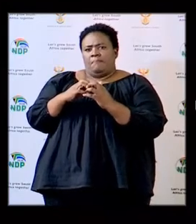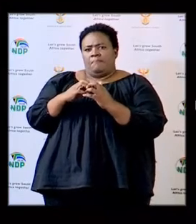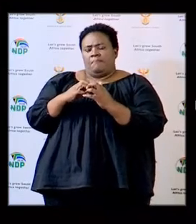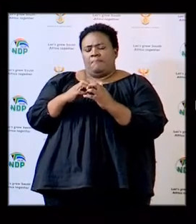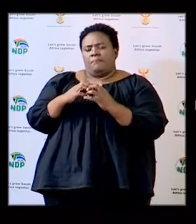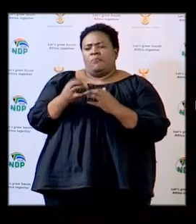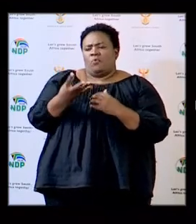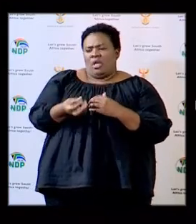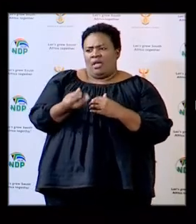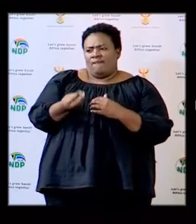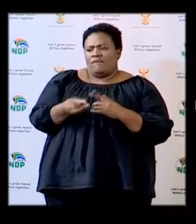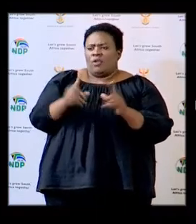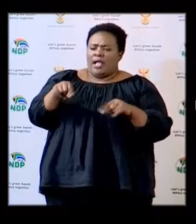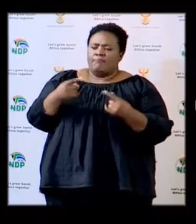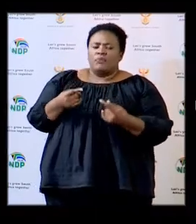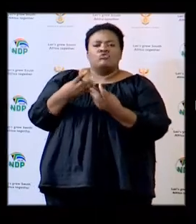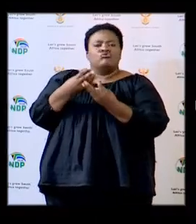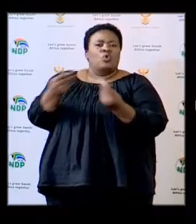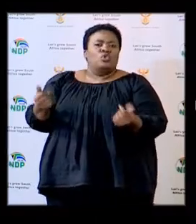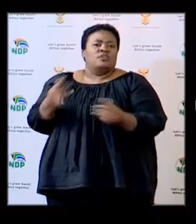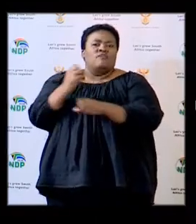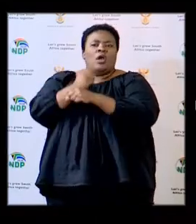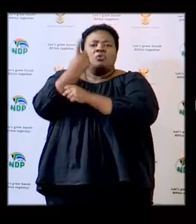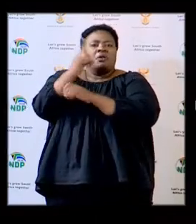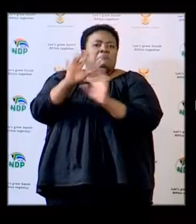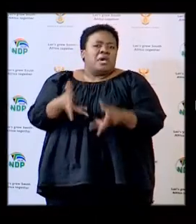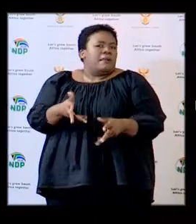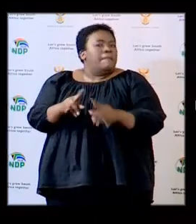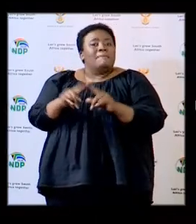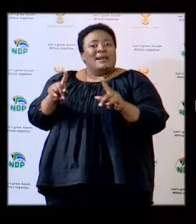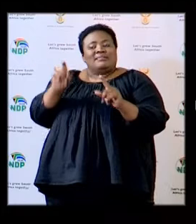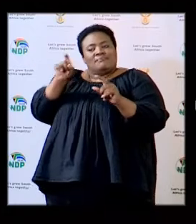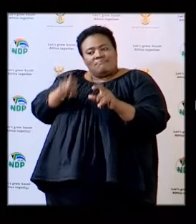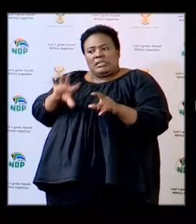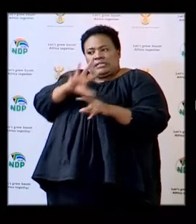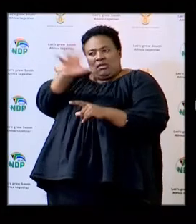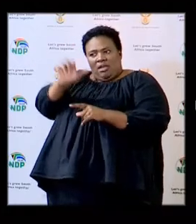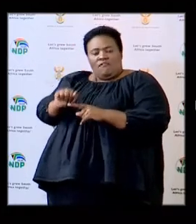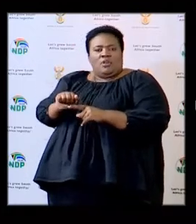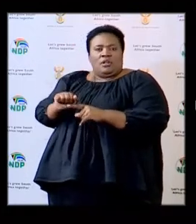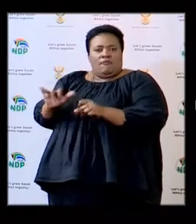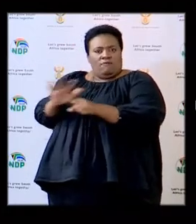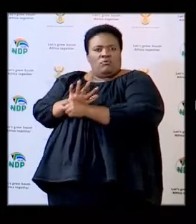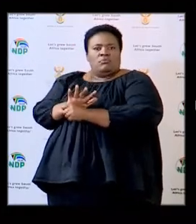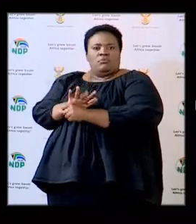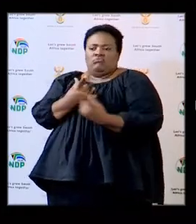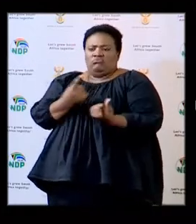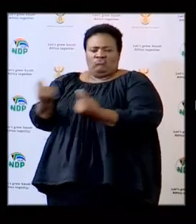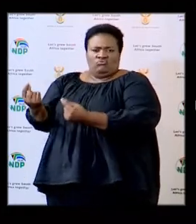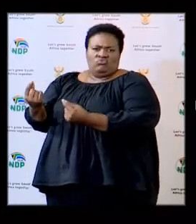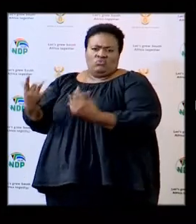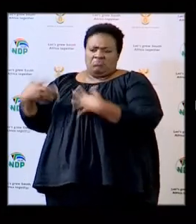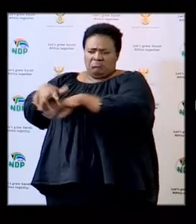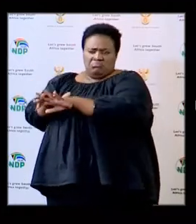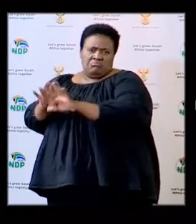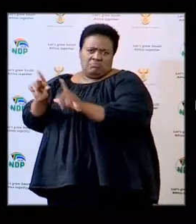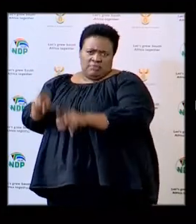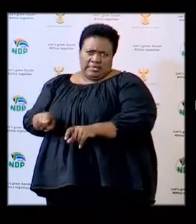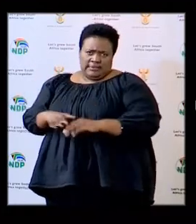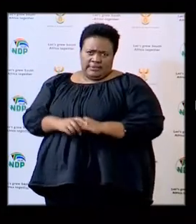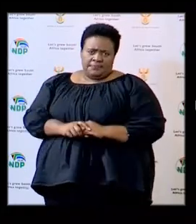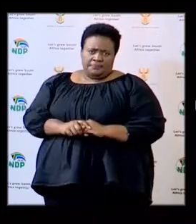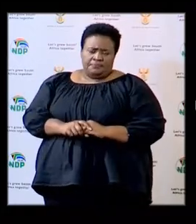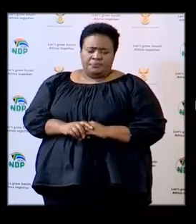the country it can't be a solution of how they can't a solution of the country and we are working very hard on that aspect so that